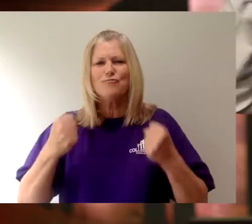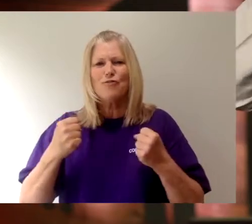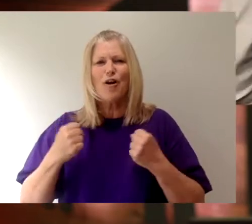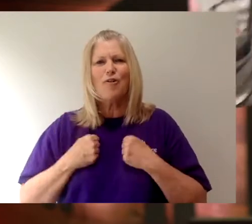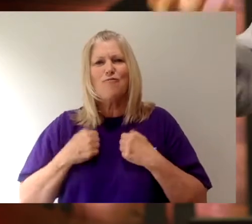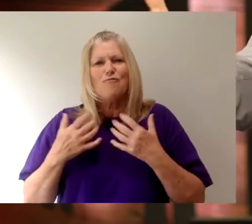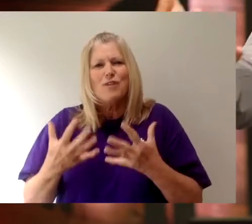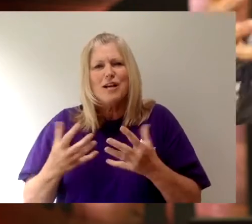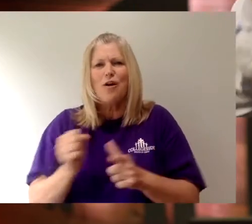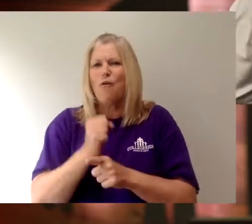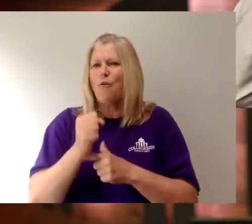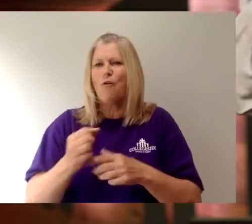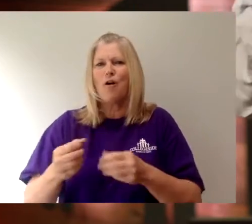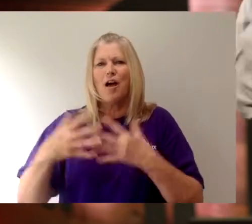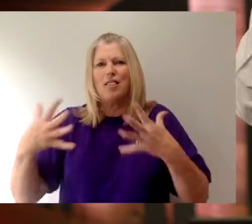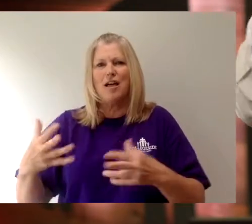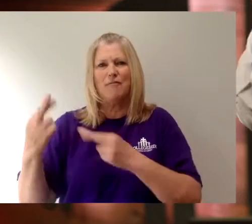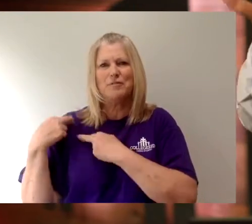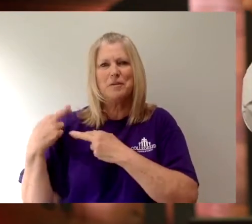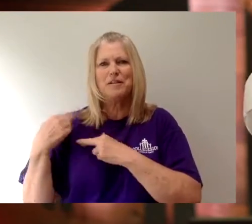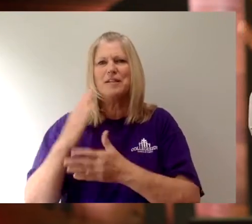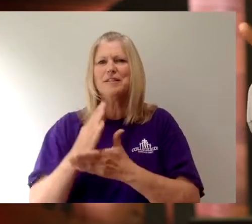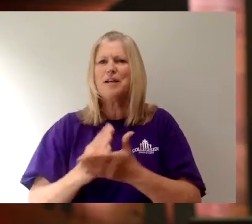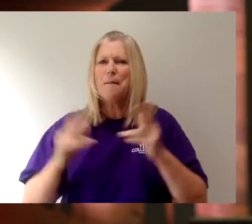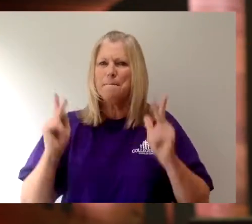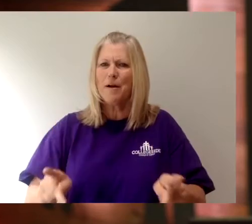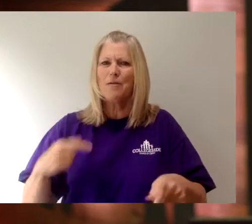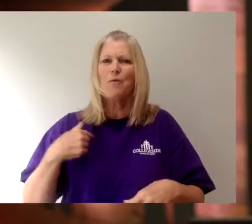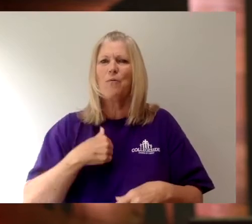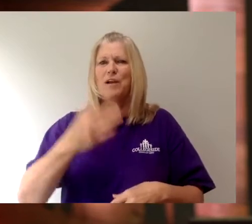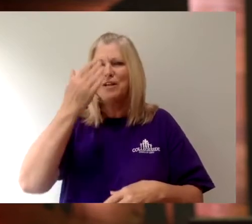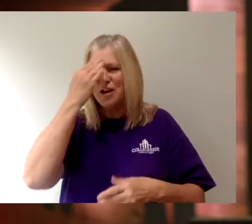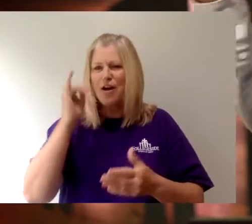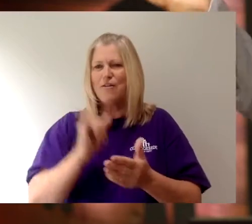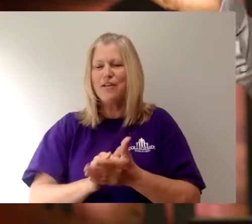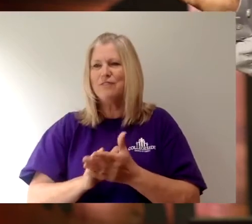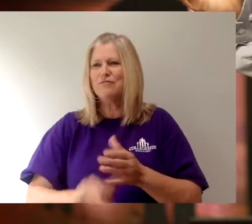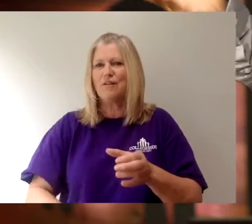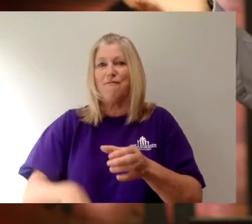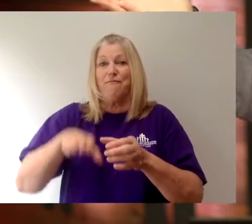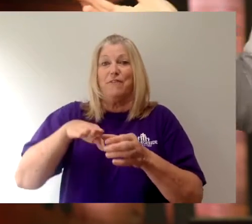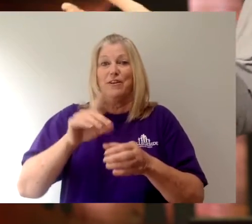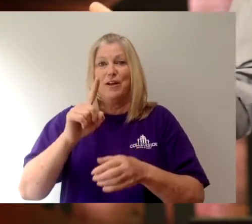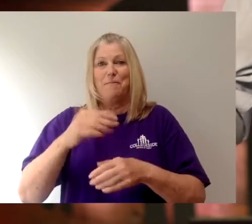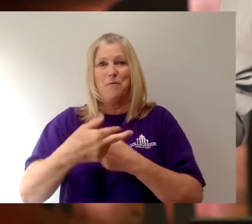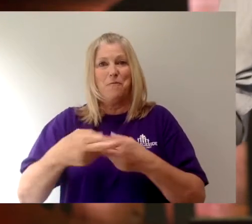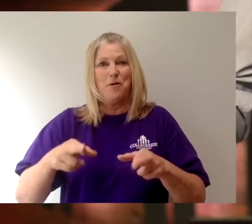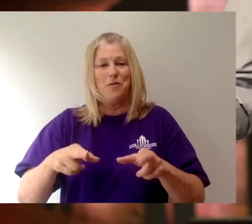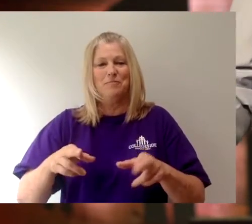a lot of responsibility. Somebody we've known who just kind of fills up a room.